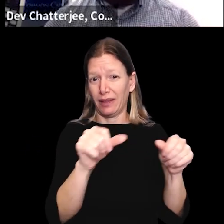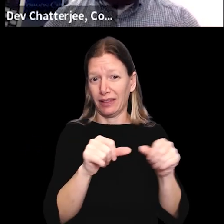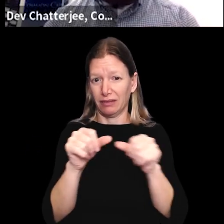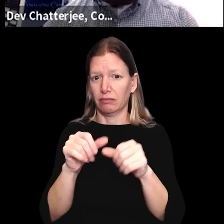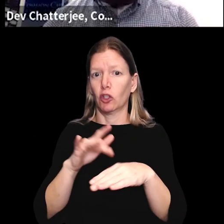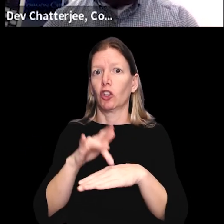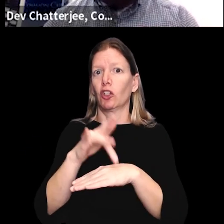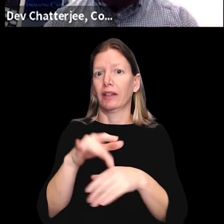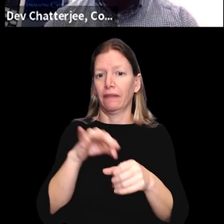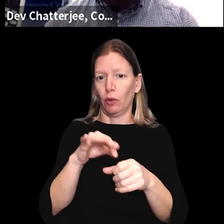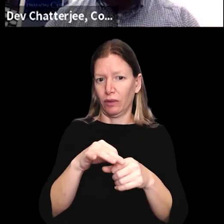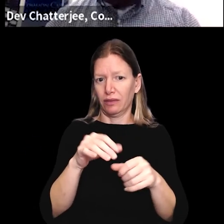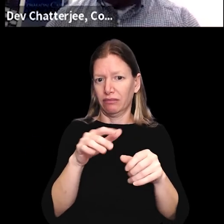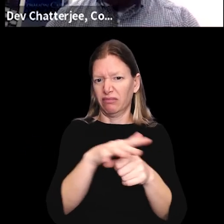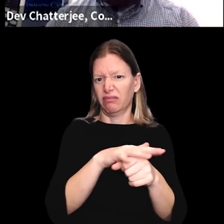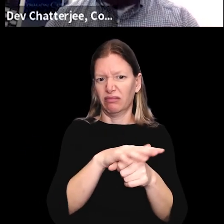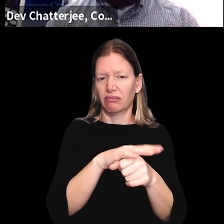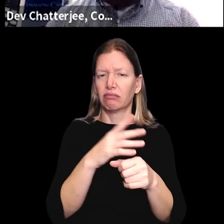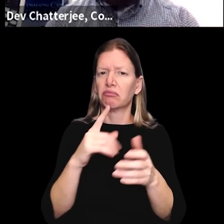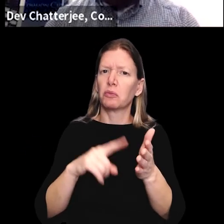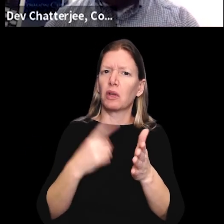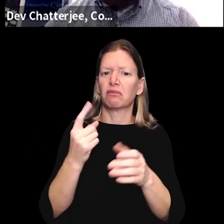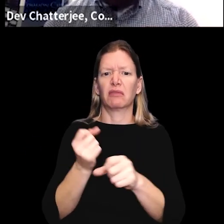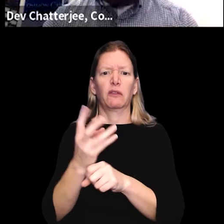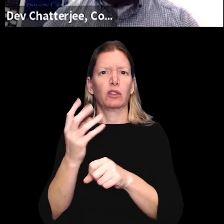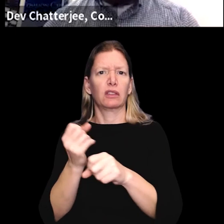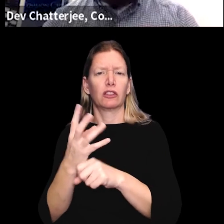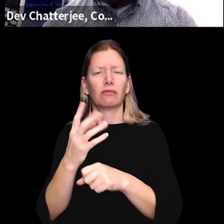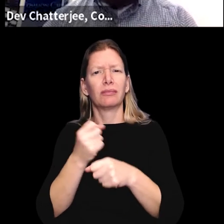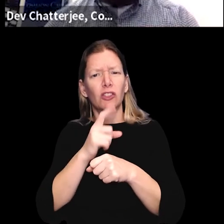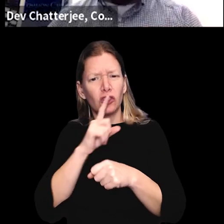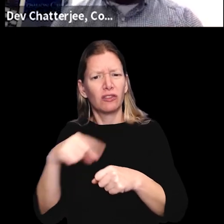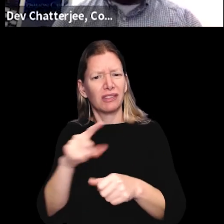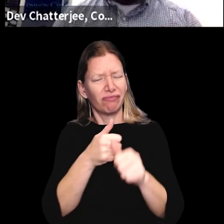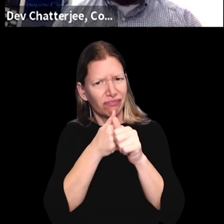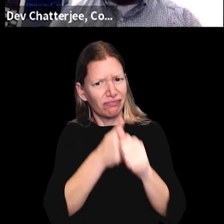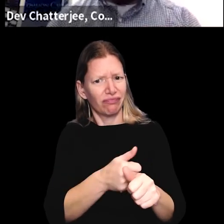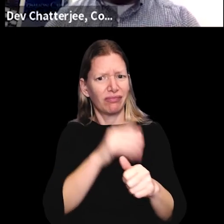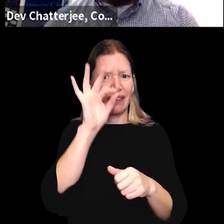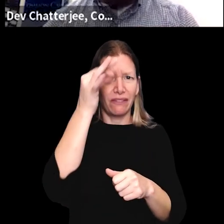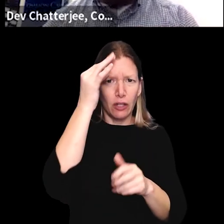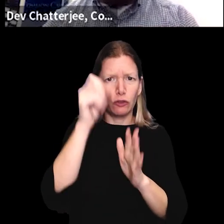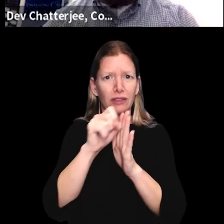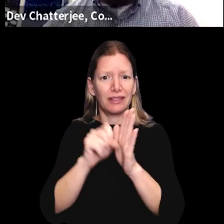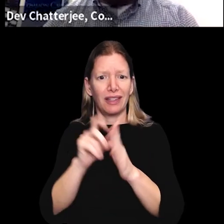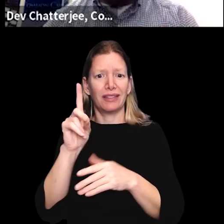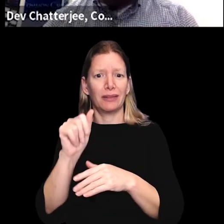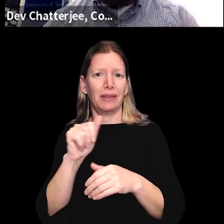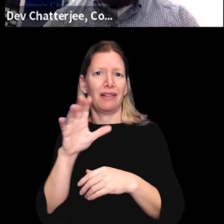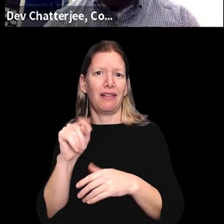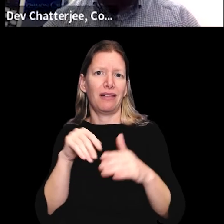and early voting sites at least once every four years to ensure compliance with federal and state disability act